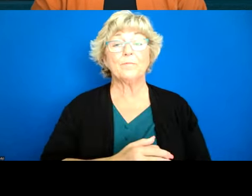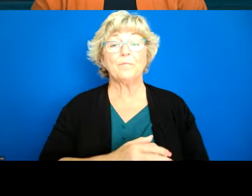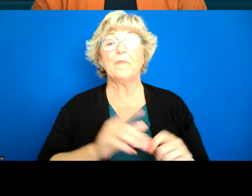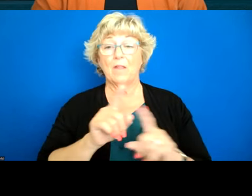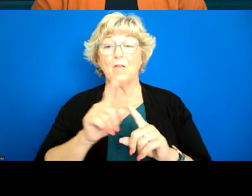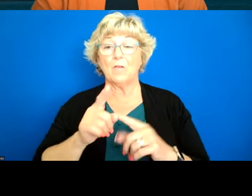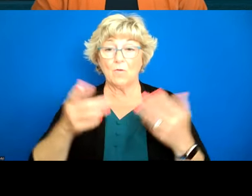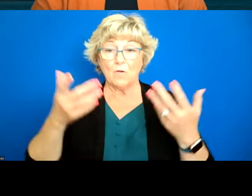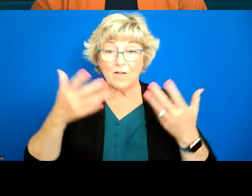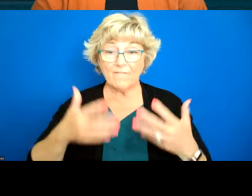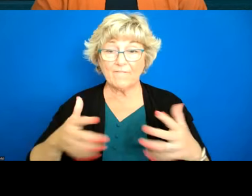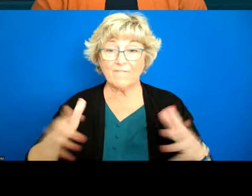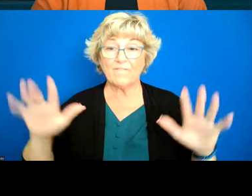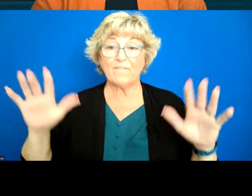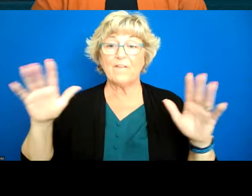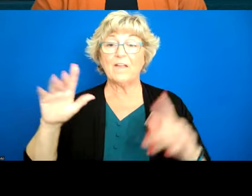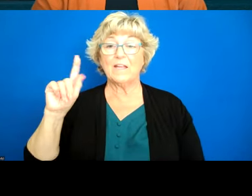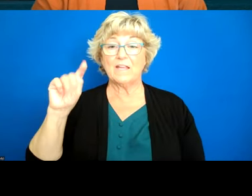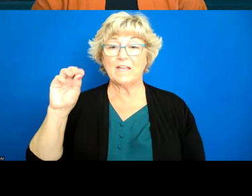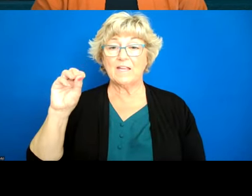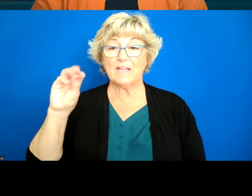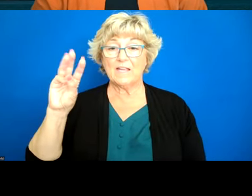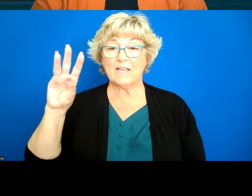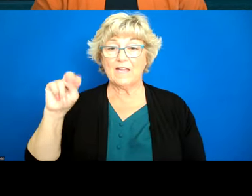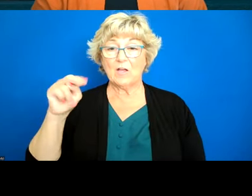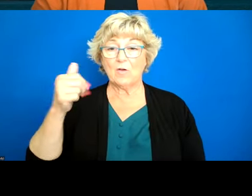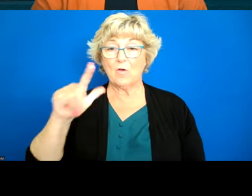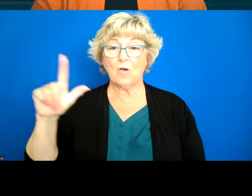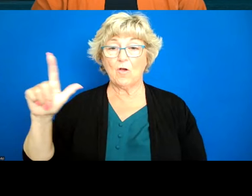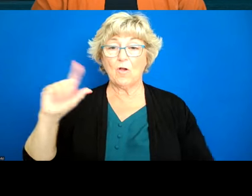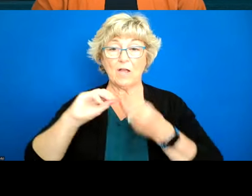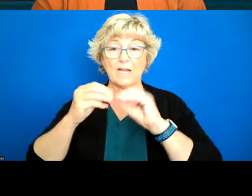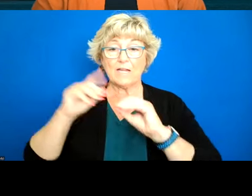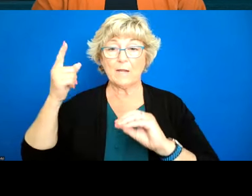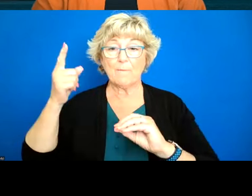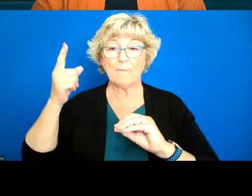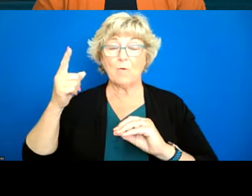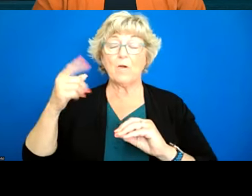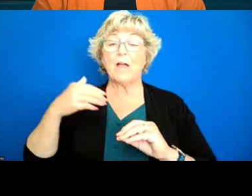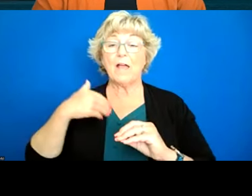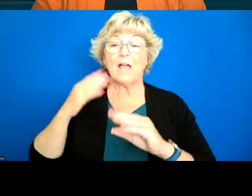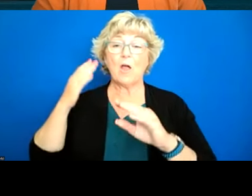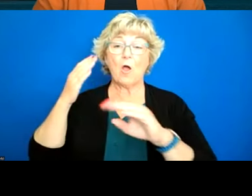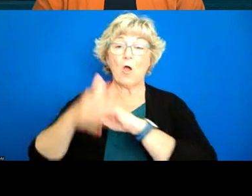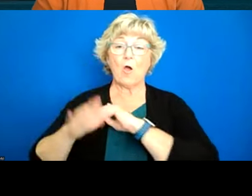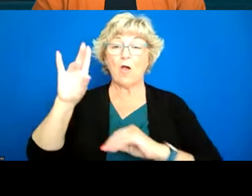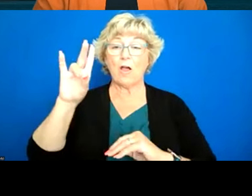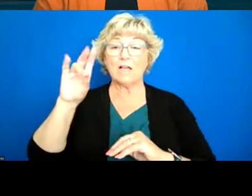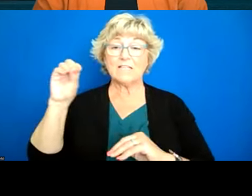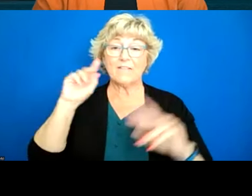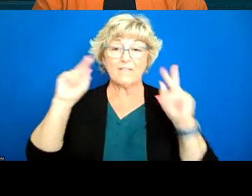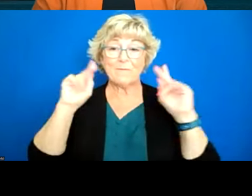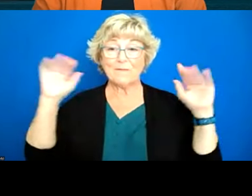completed our town hall number one which was held june 7th that town hall included over 70 participants which was amazing